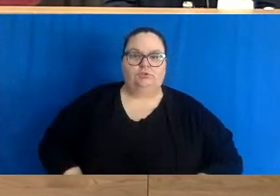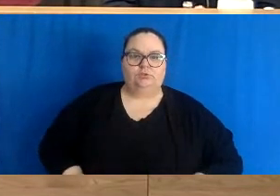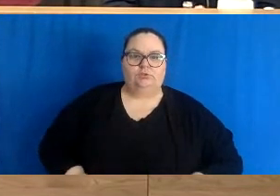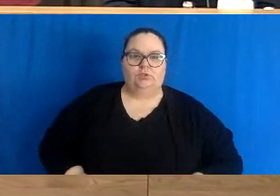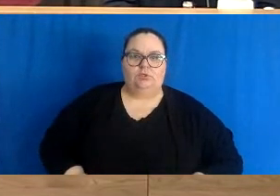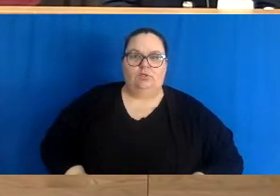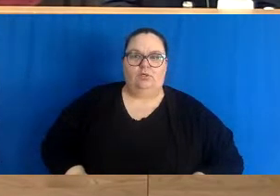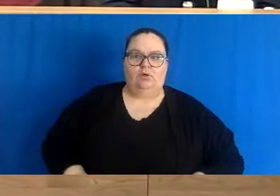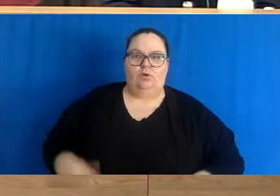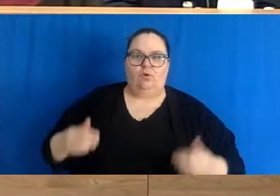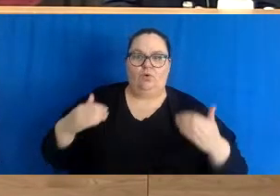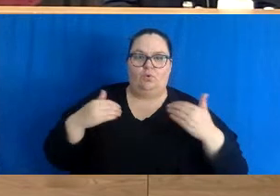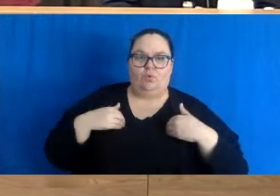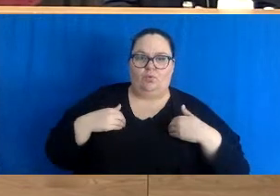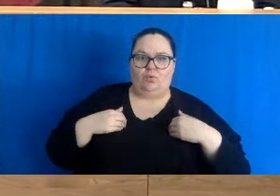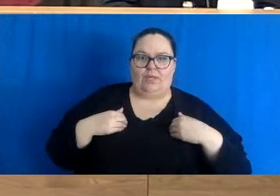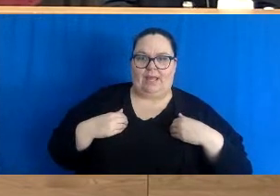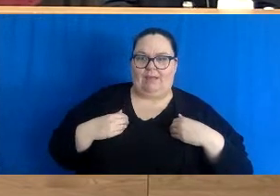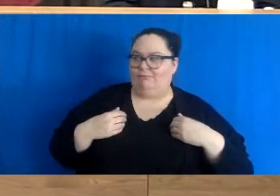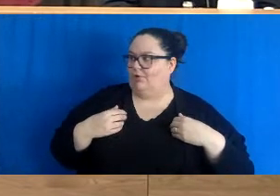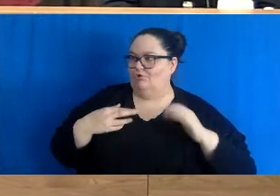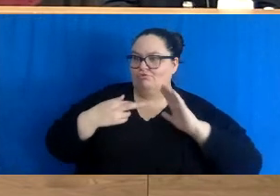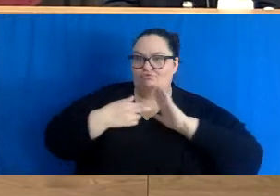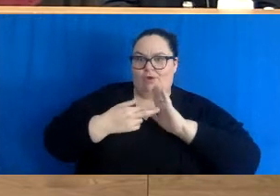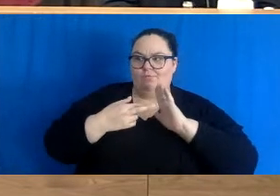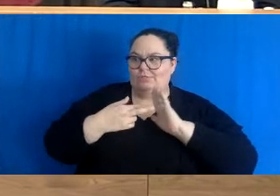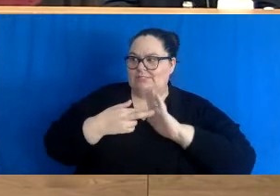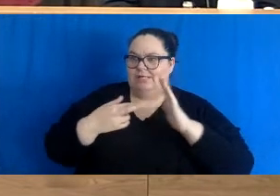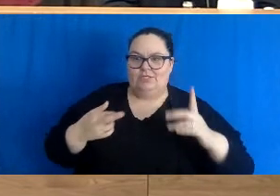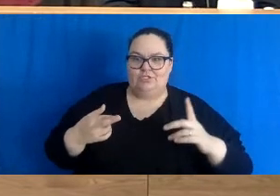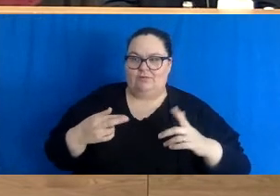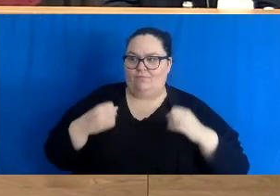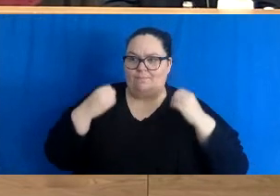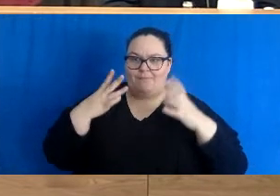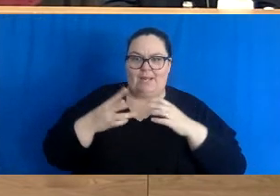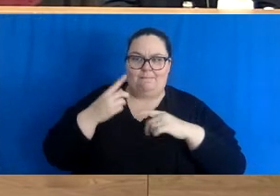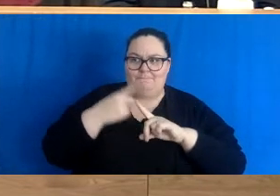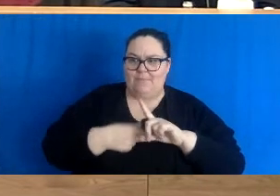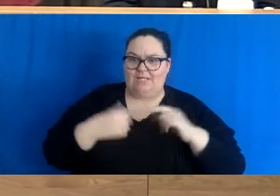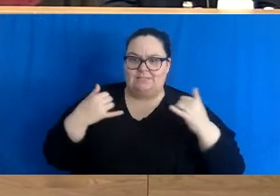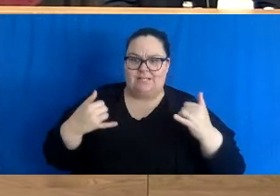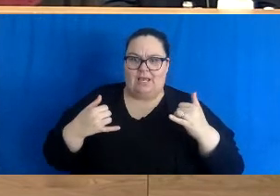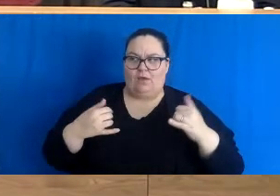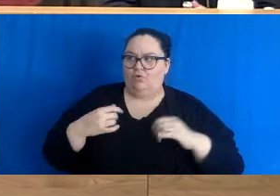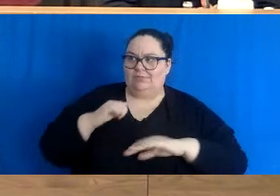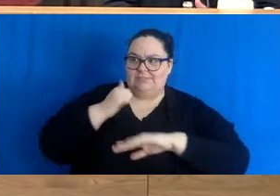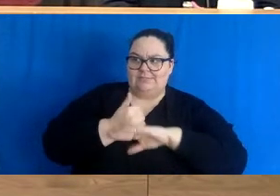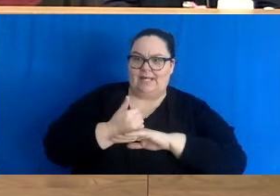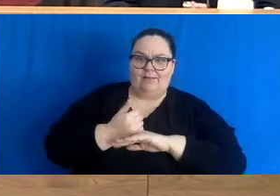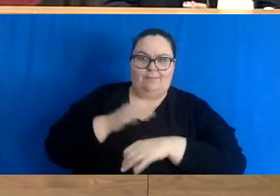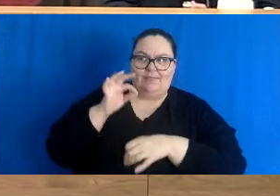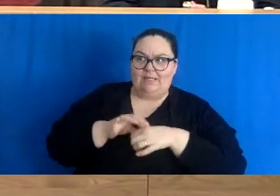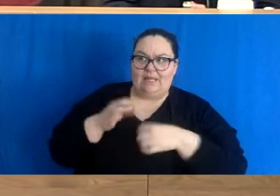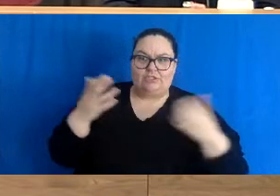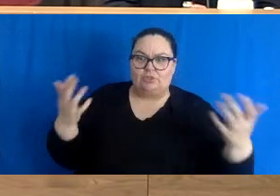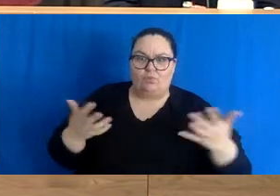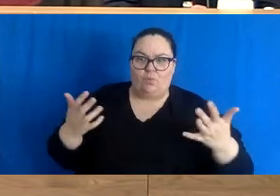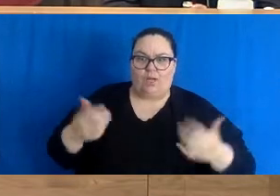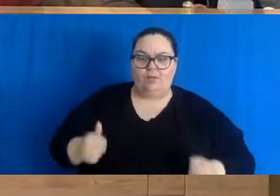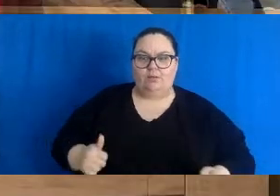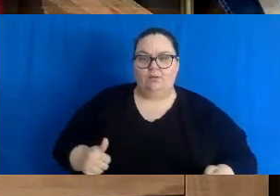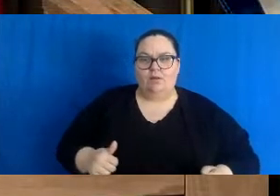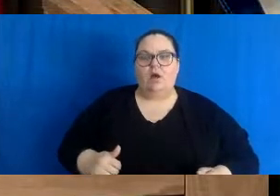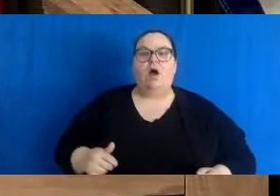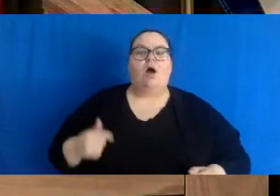lacked representation in legislative assembly for several months now. What is your plan for setting a date for these by-elections? I plan to set a